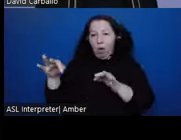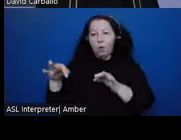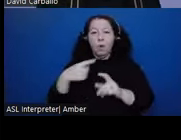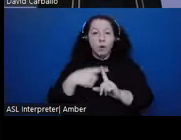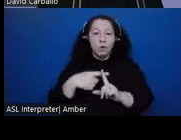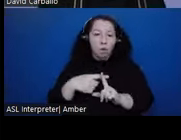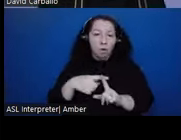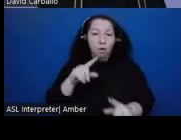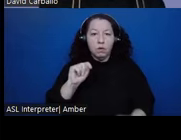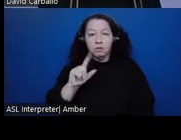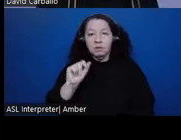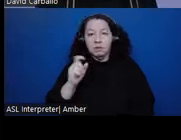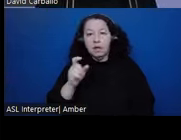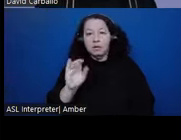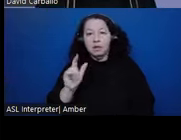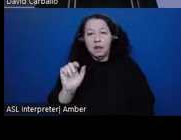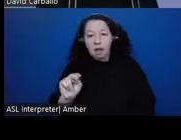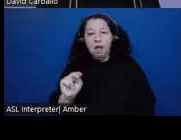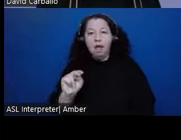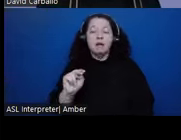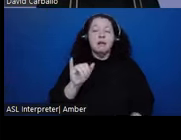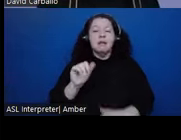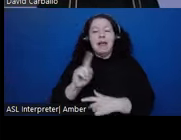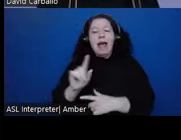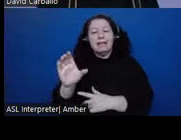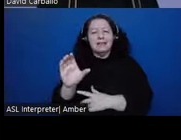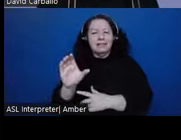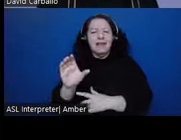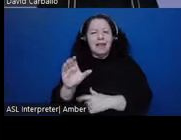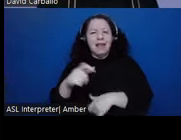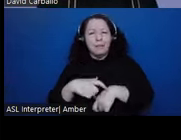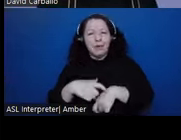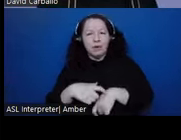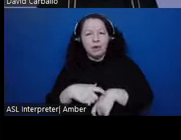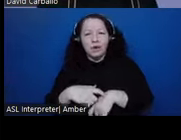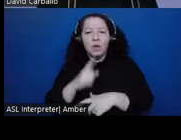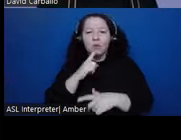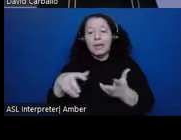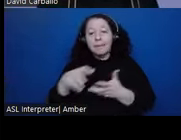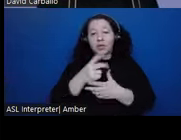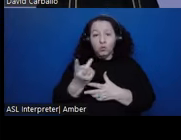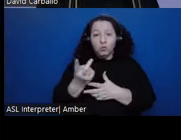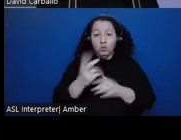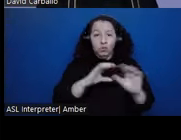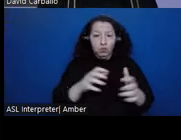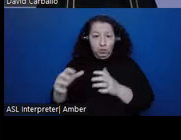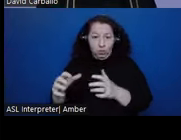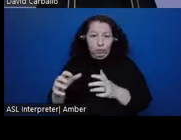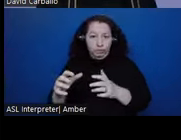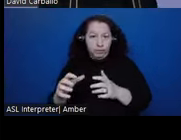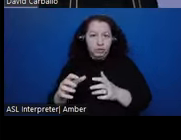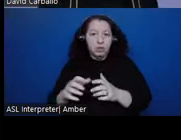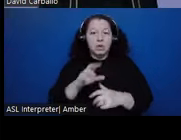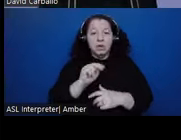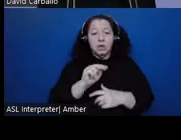Aztec period polity, was a mix of two ethnic groups primarily. There were Nahuas, those